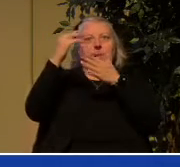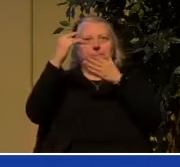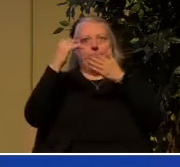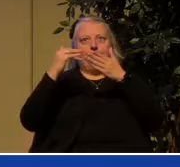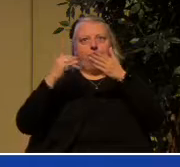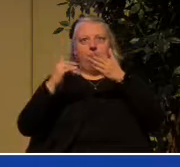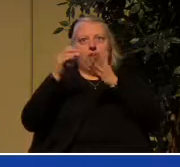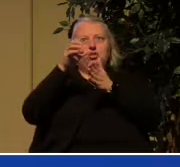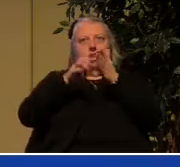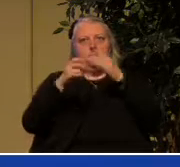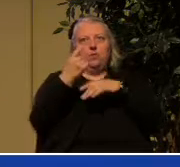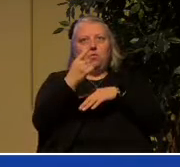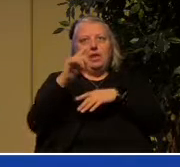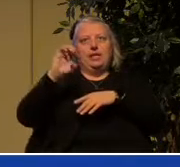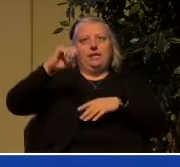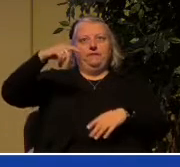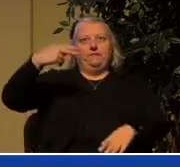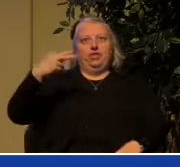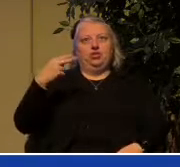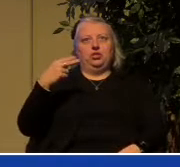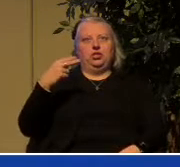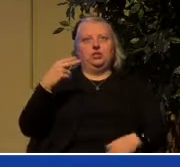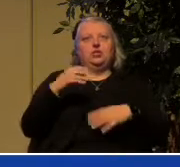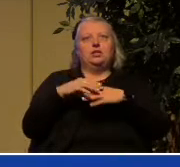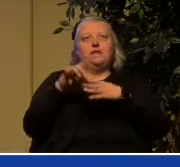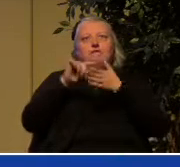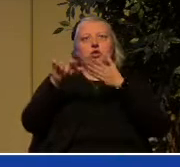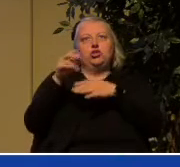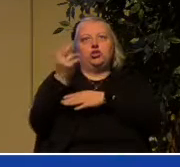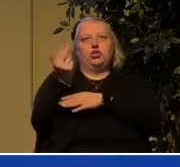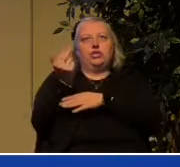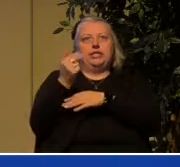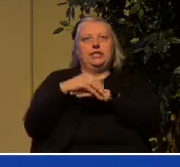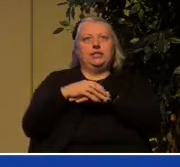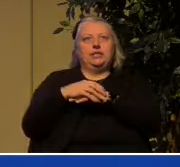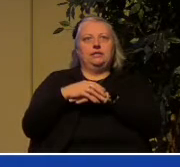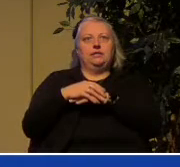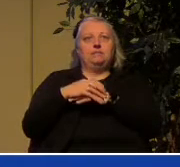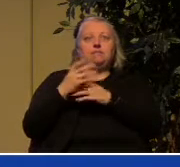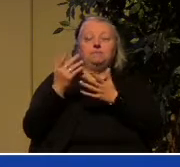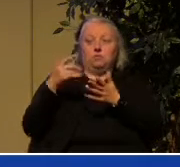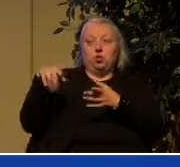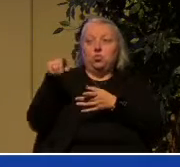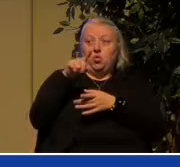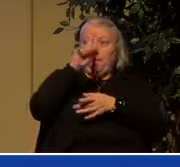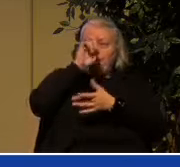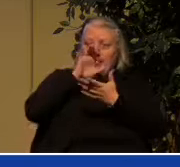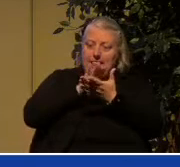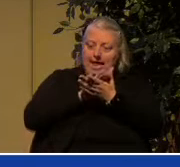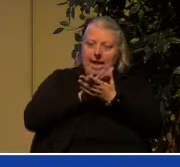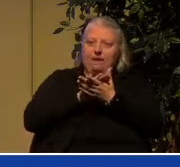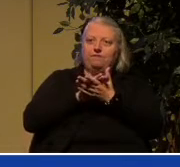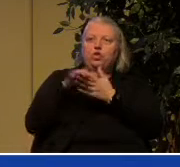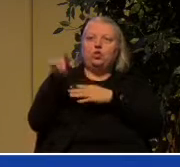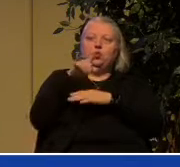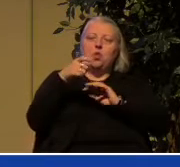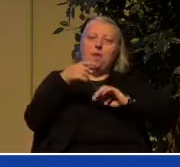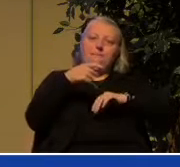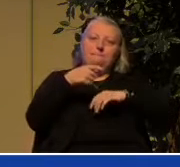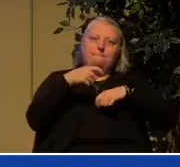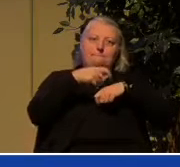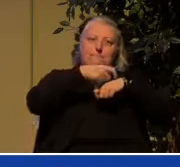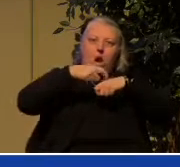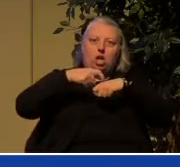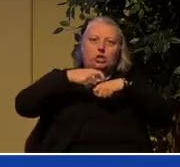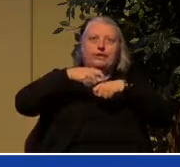in chapter 1 of Ephesians, the verses 13. Having believed, you are marked in him that is in